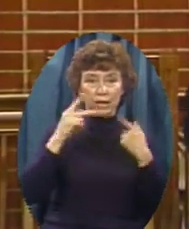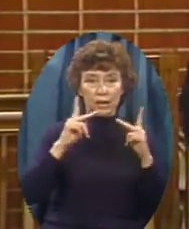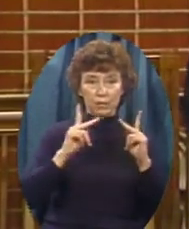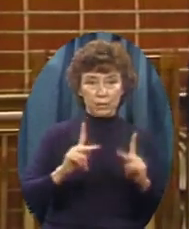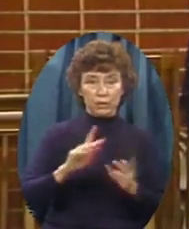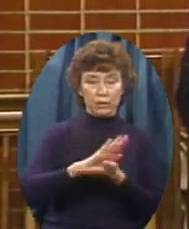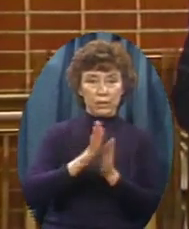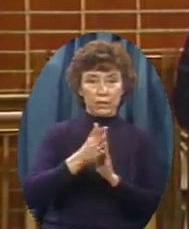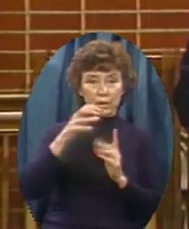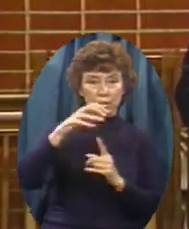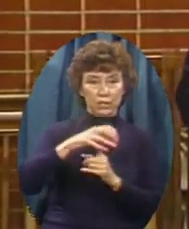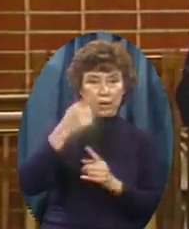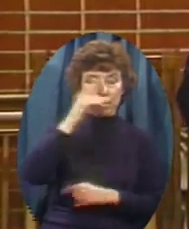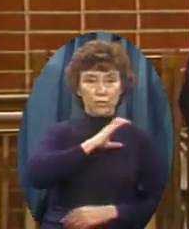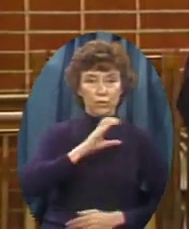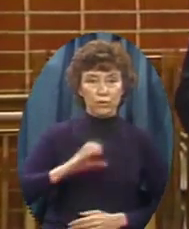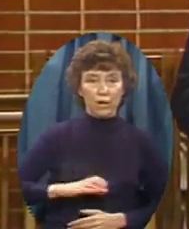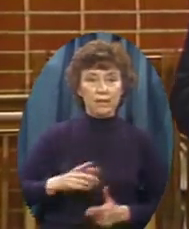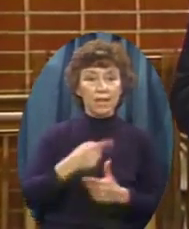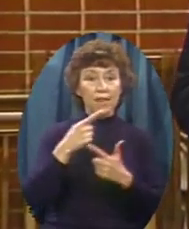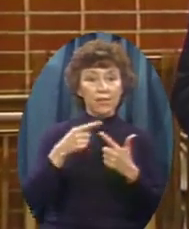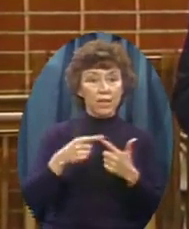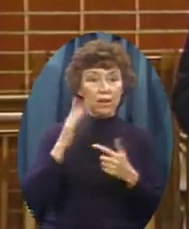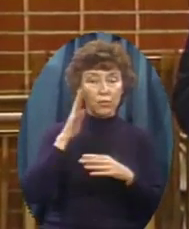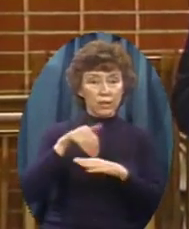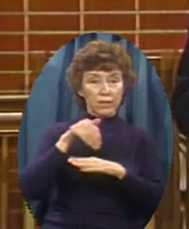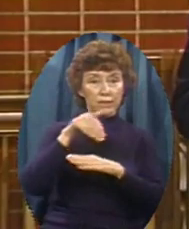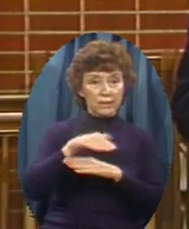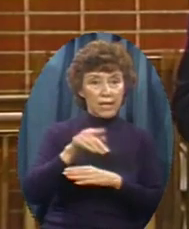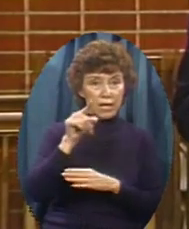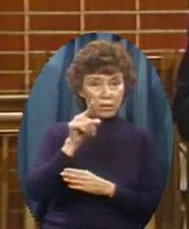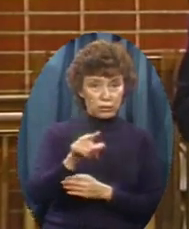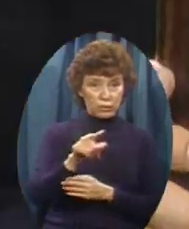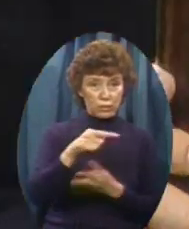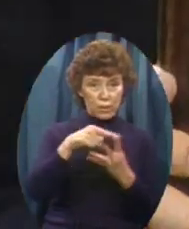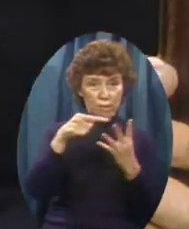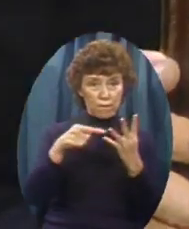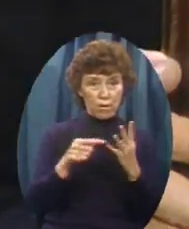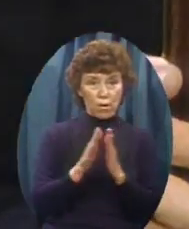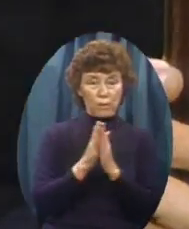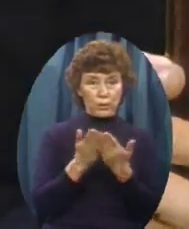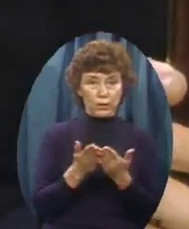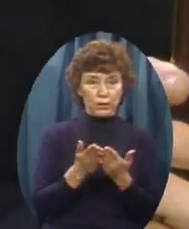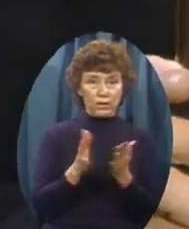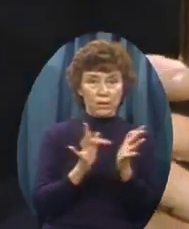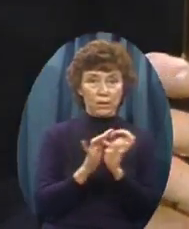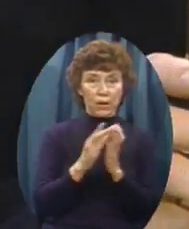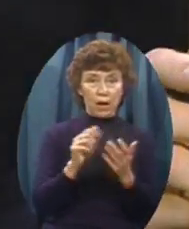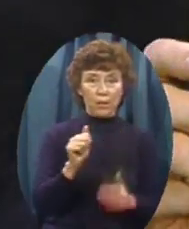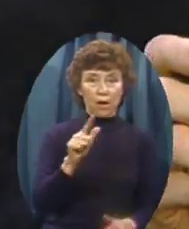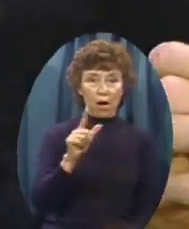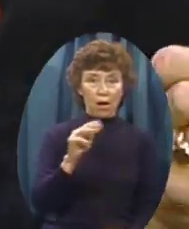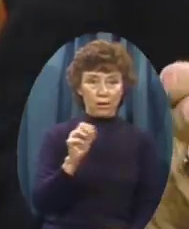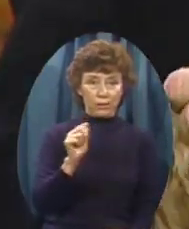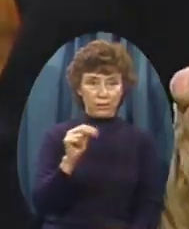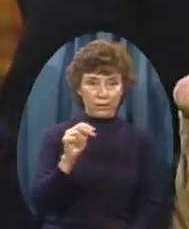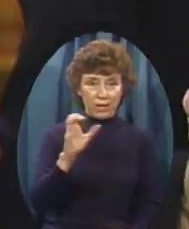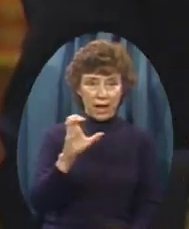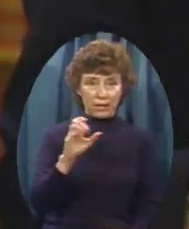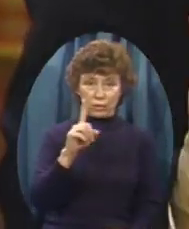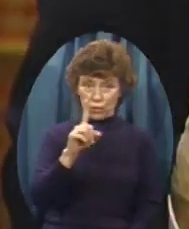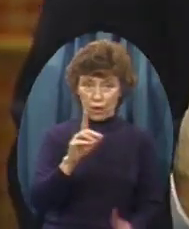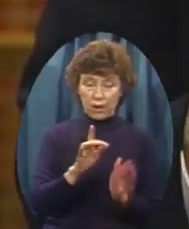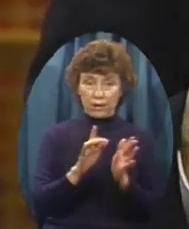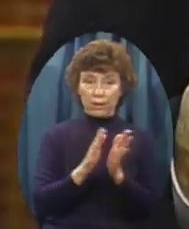Four books Over 7,000 pages In them This is the Bible Almanac 732 pages 500